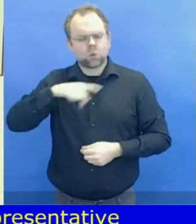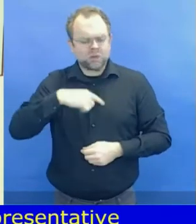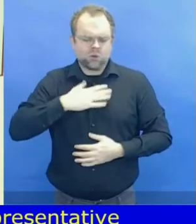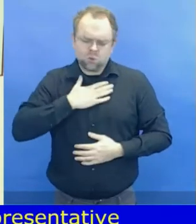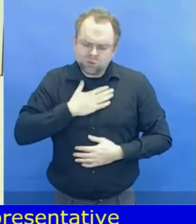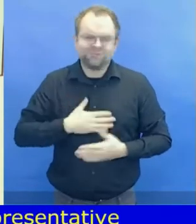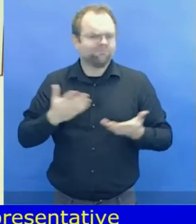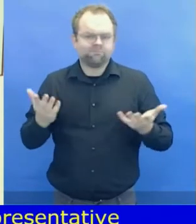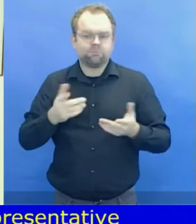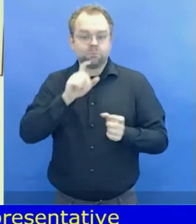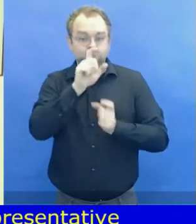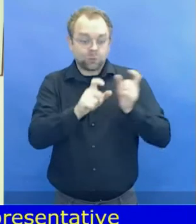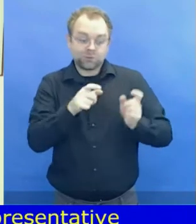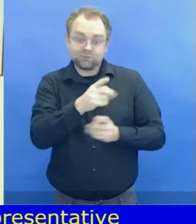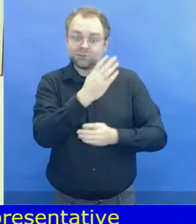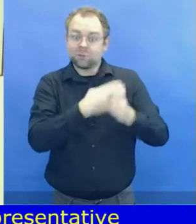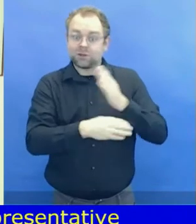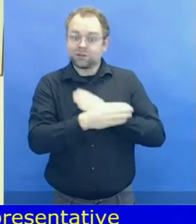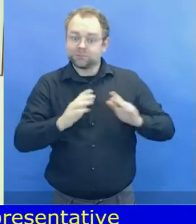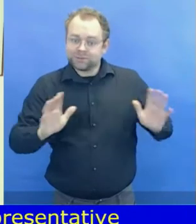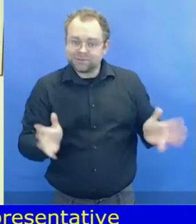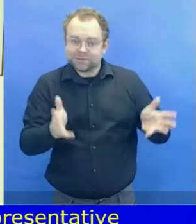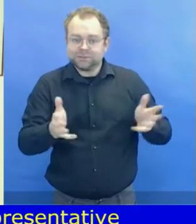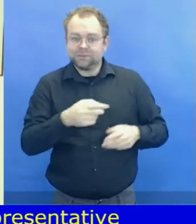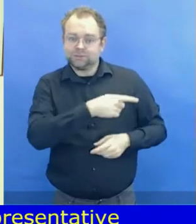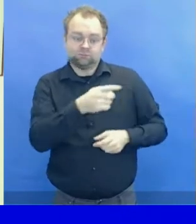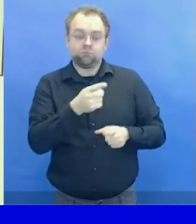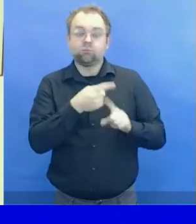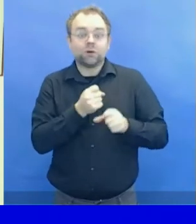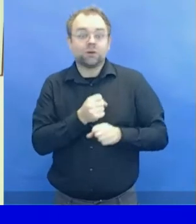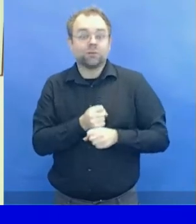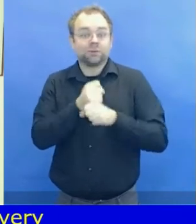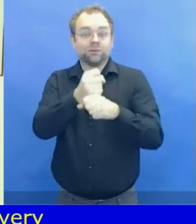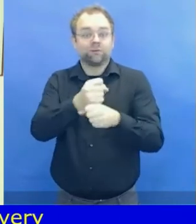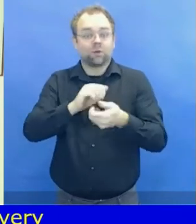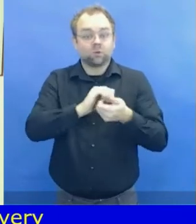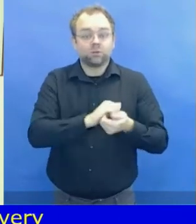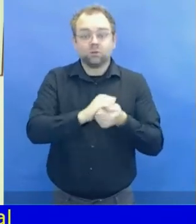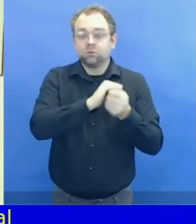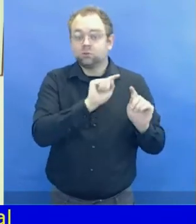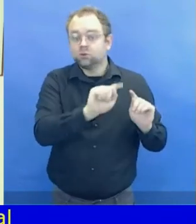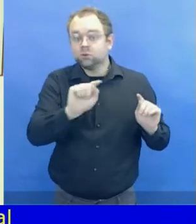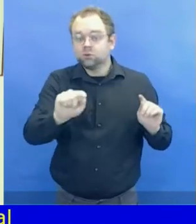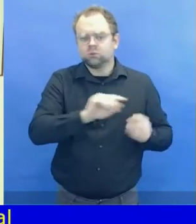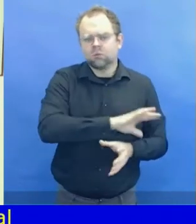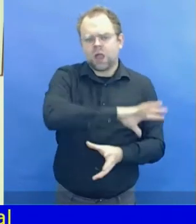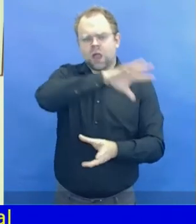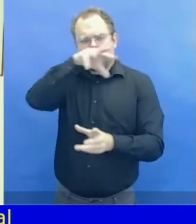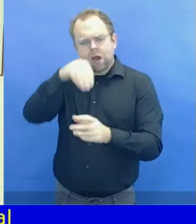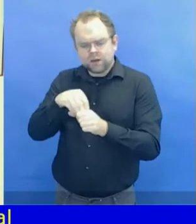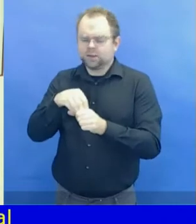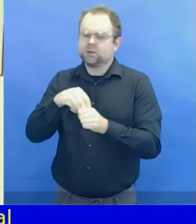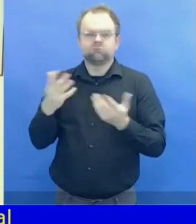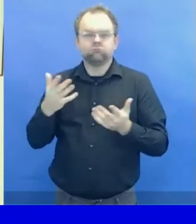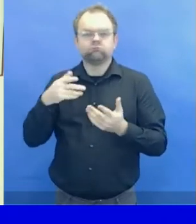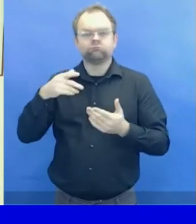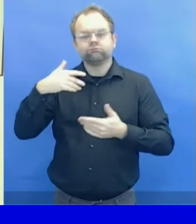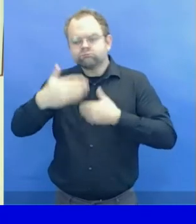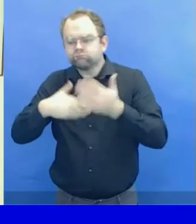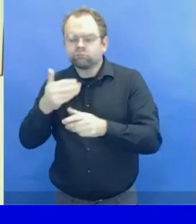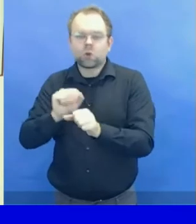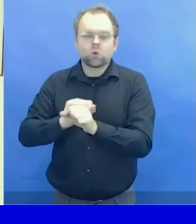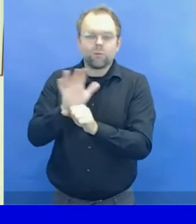persons with disability are at the heart of our efforts. I wish everyone a very successful session. I want to thank you once again for your